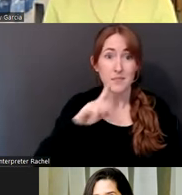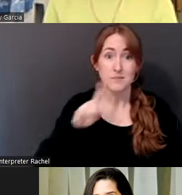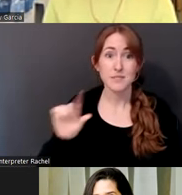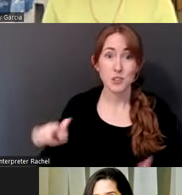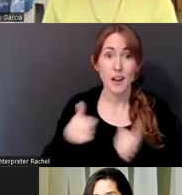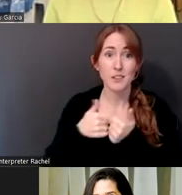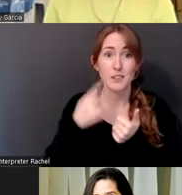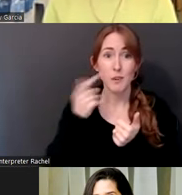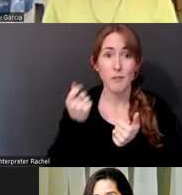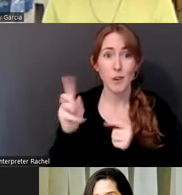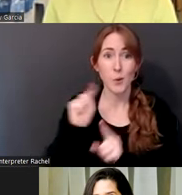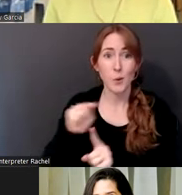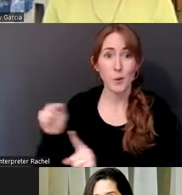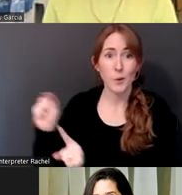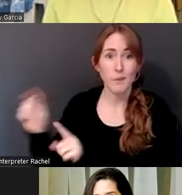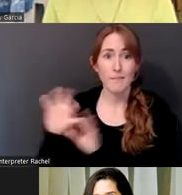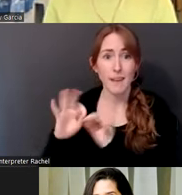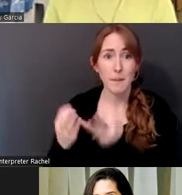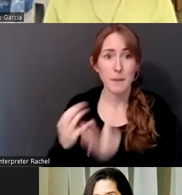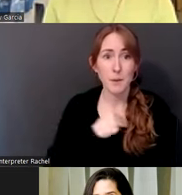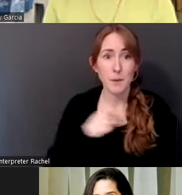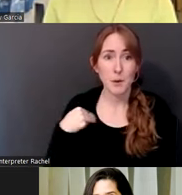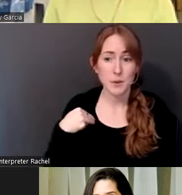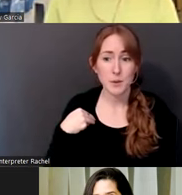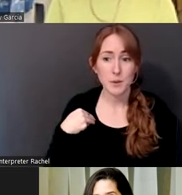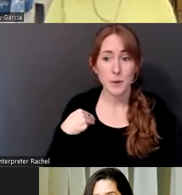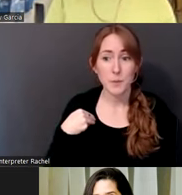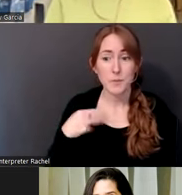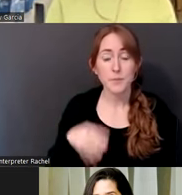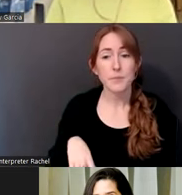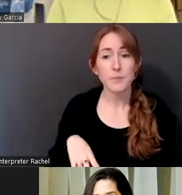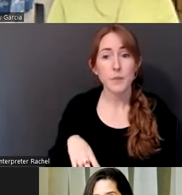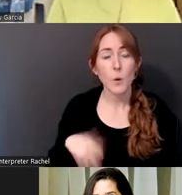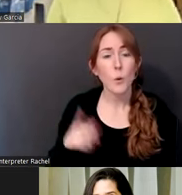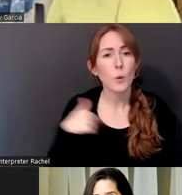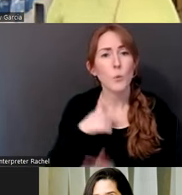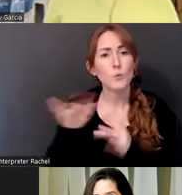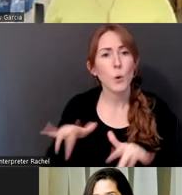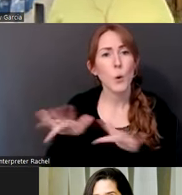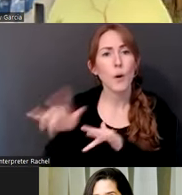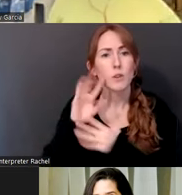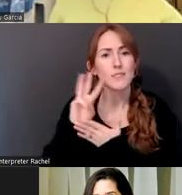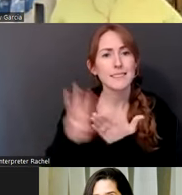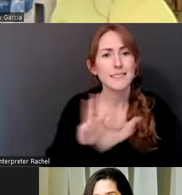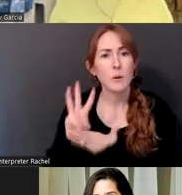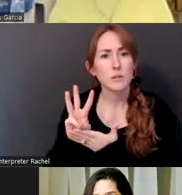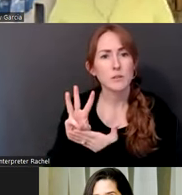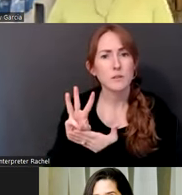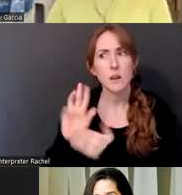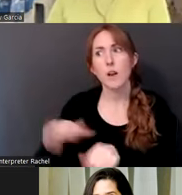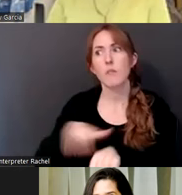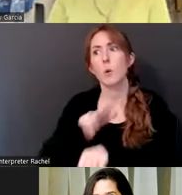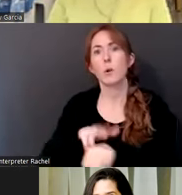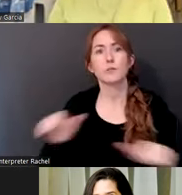Because inside of six hours of, um, recording, right. Of course, there was going to be things that were challenging, right. And